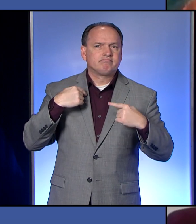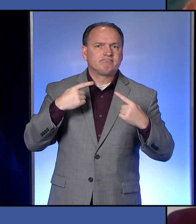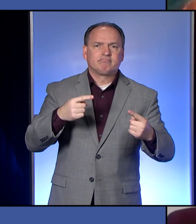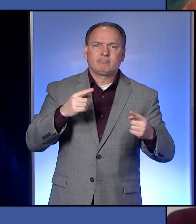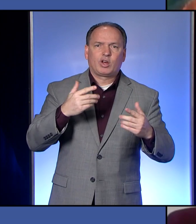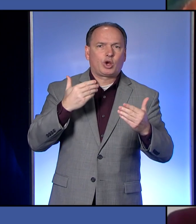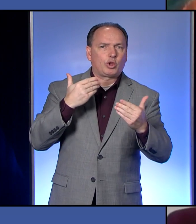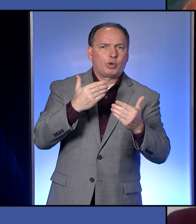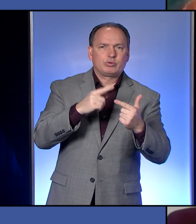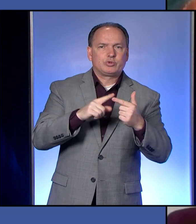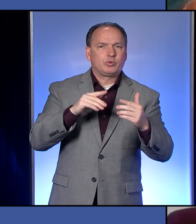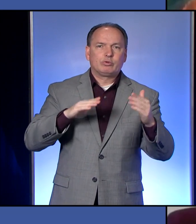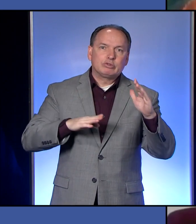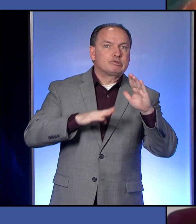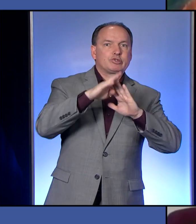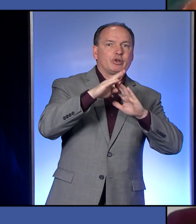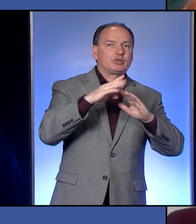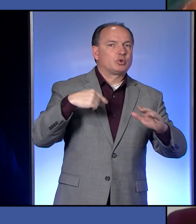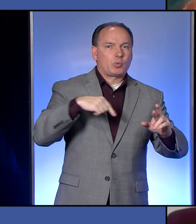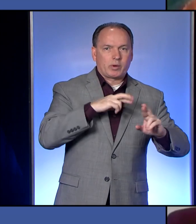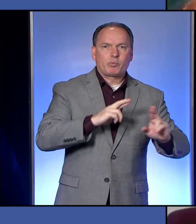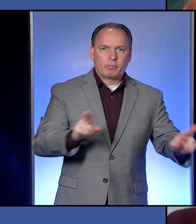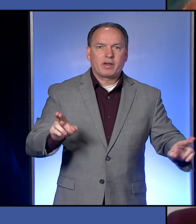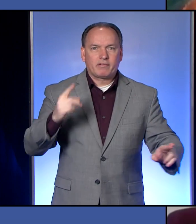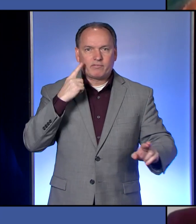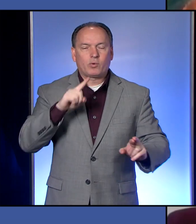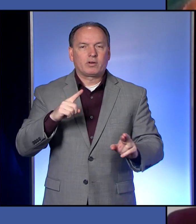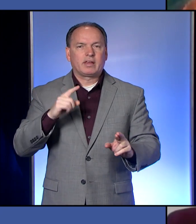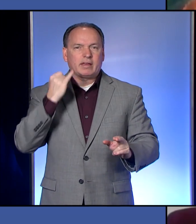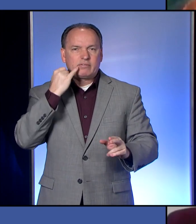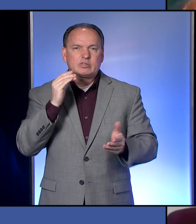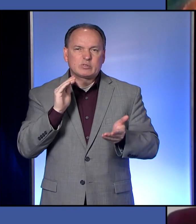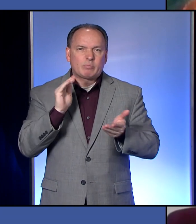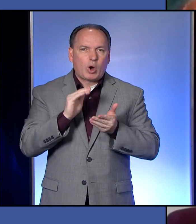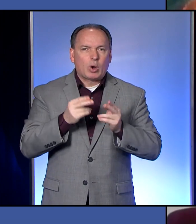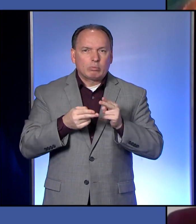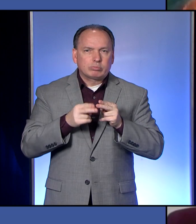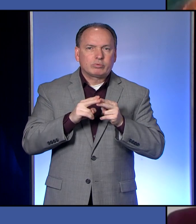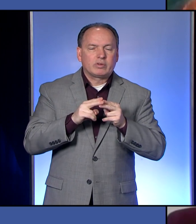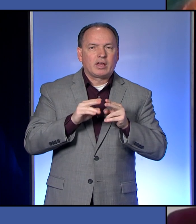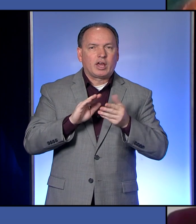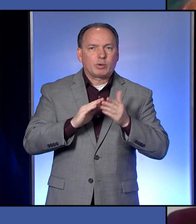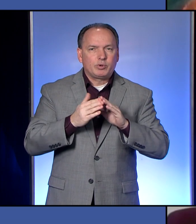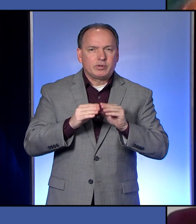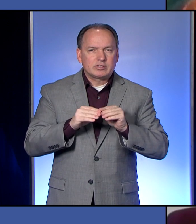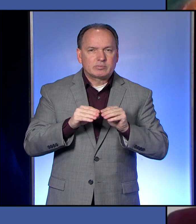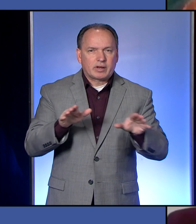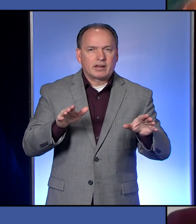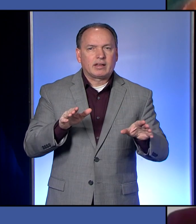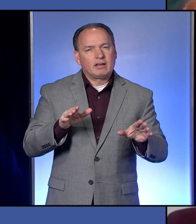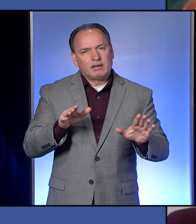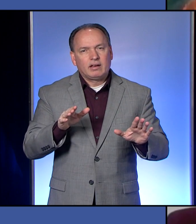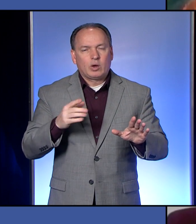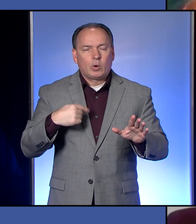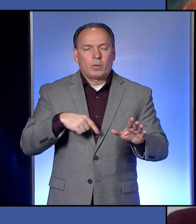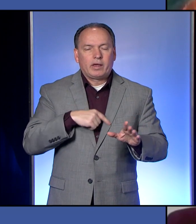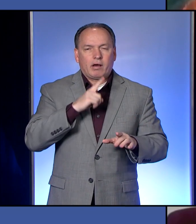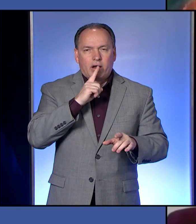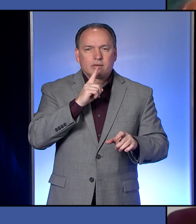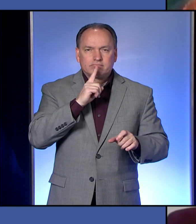prepared for. So if there is some small increase in community spread, I would say that we are